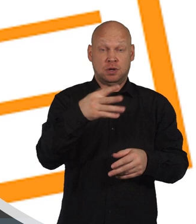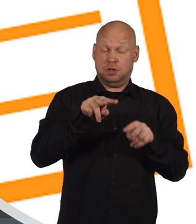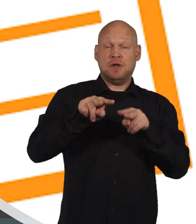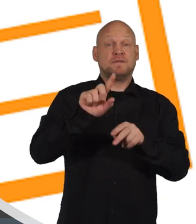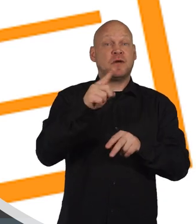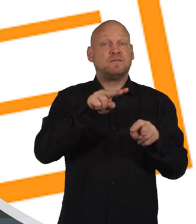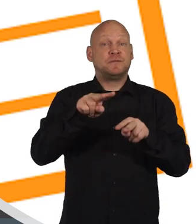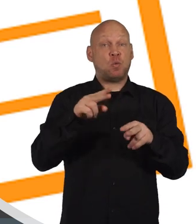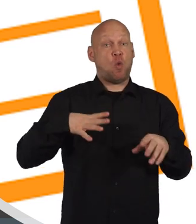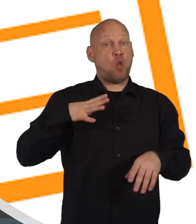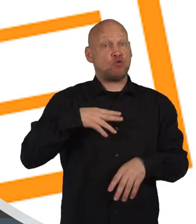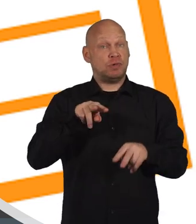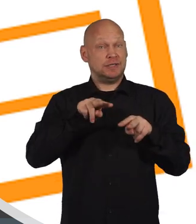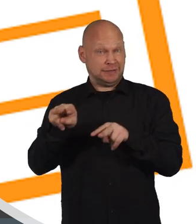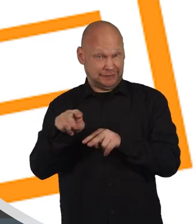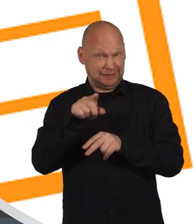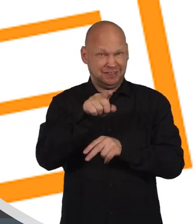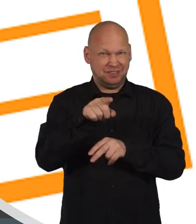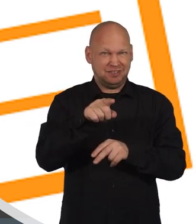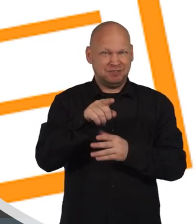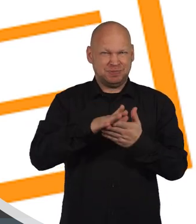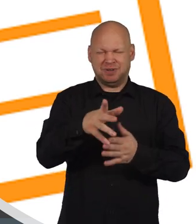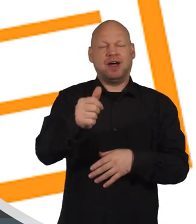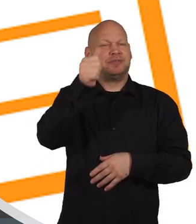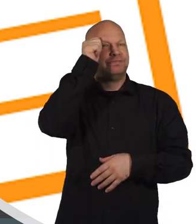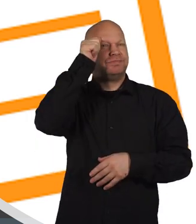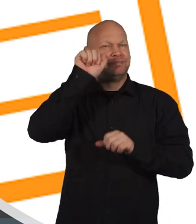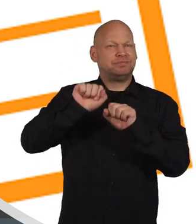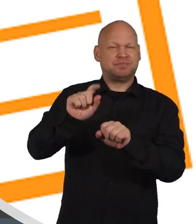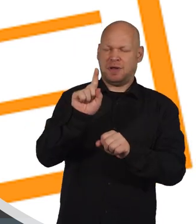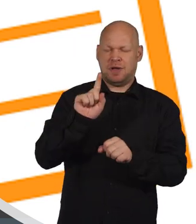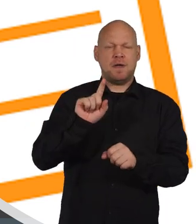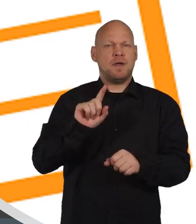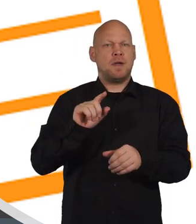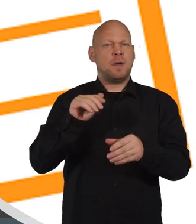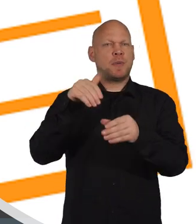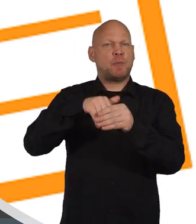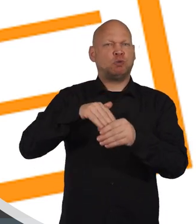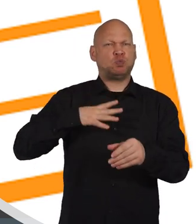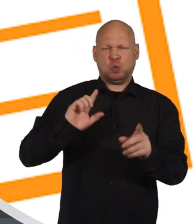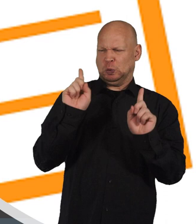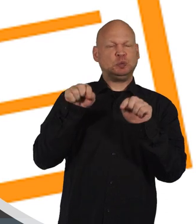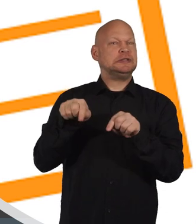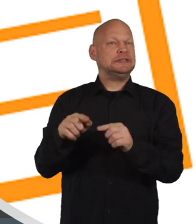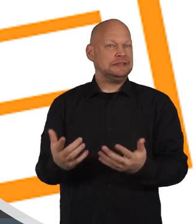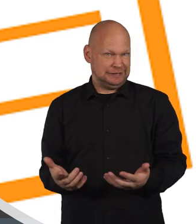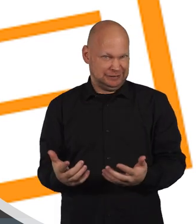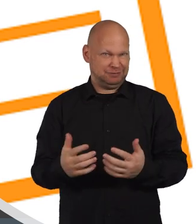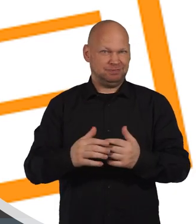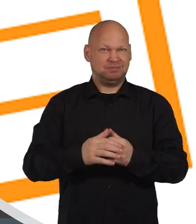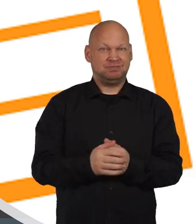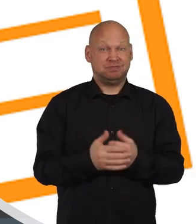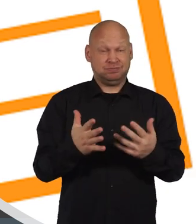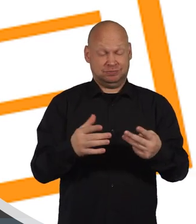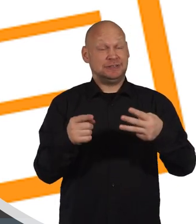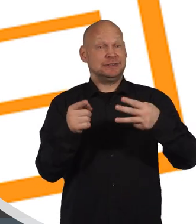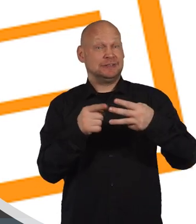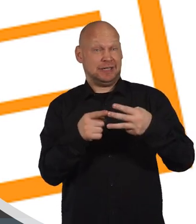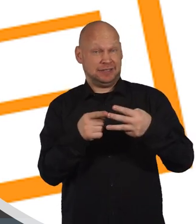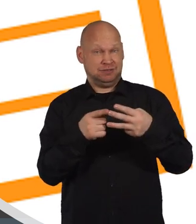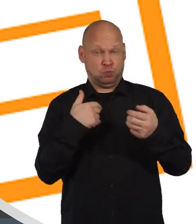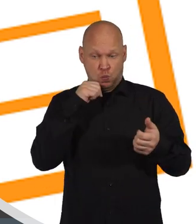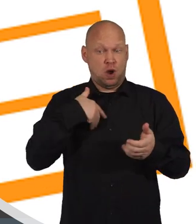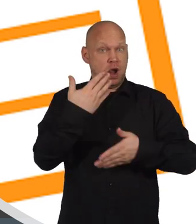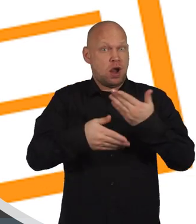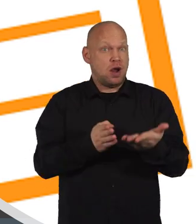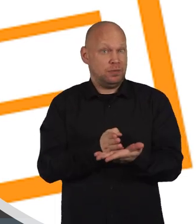If you watched the first video already you'll have had an introduction to what participation requests are. Now in this